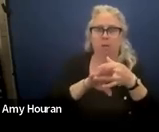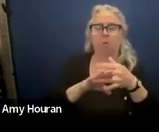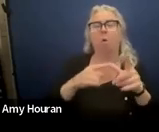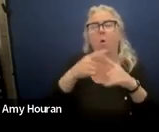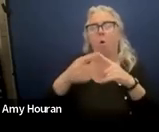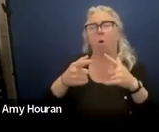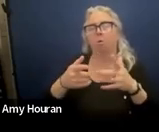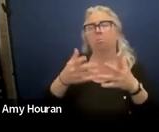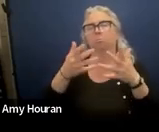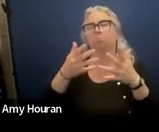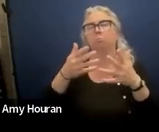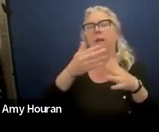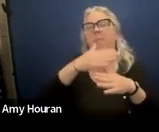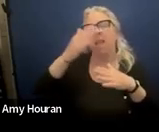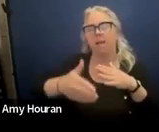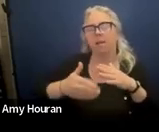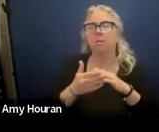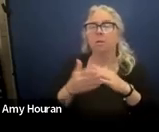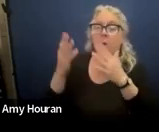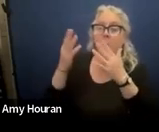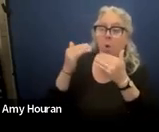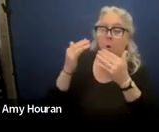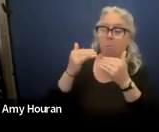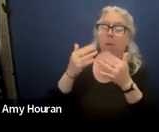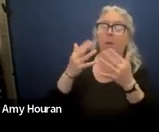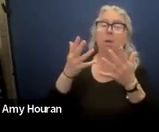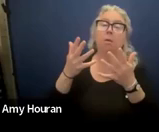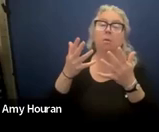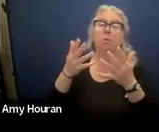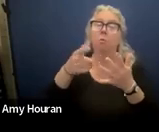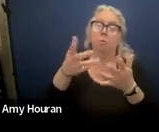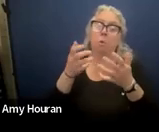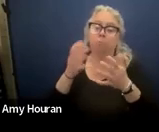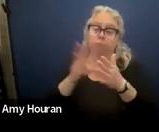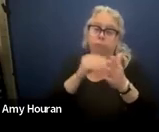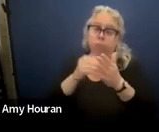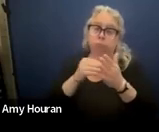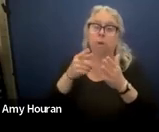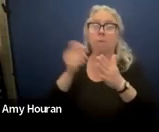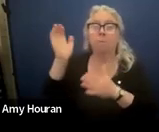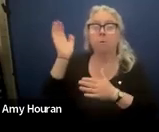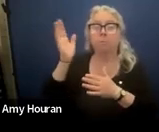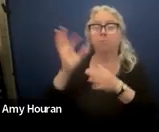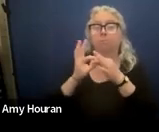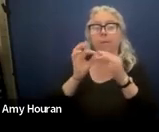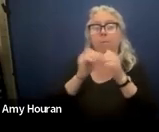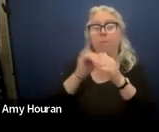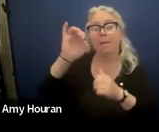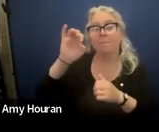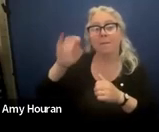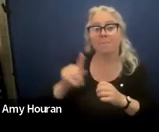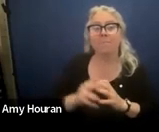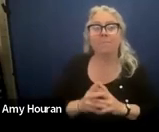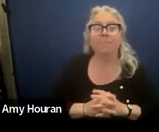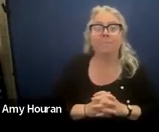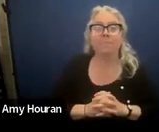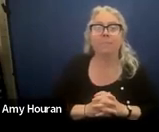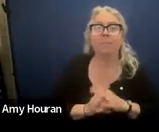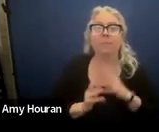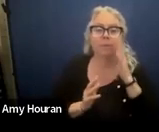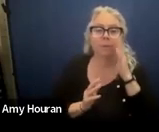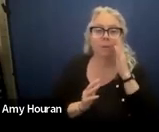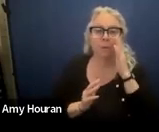so just anything you might be hoping to get out of this presentation um around the iep and